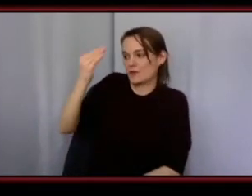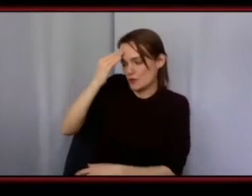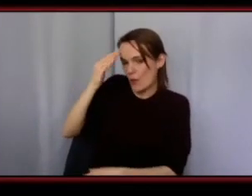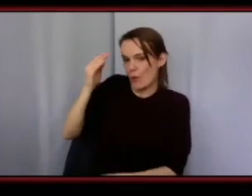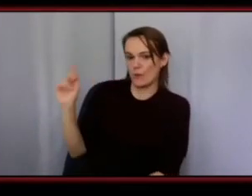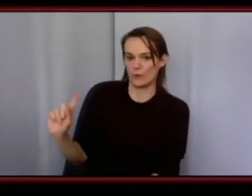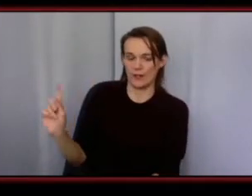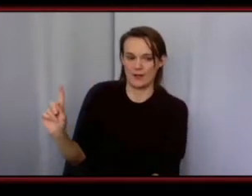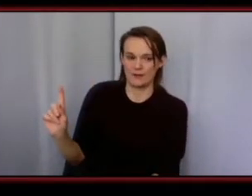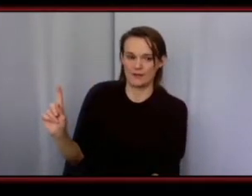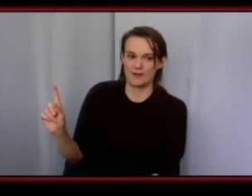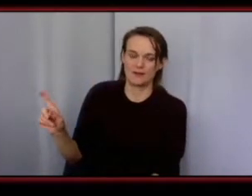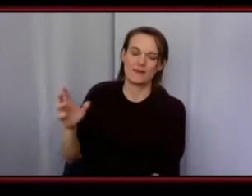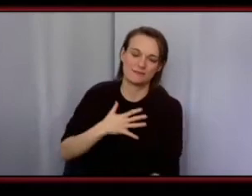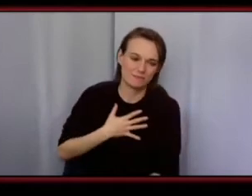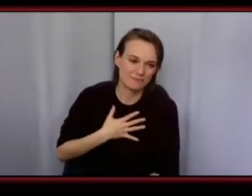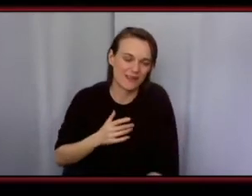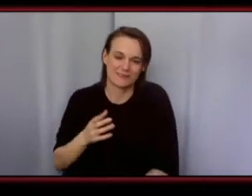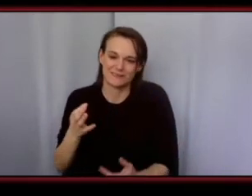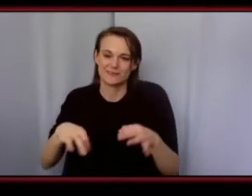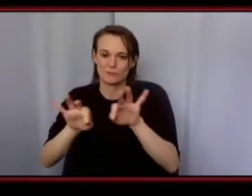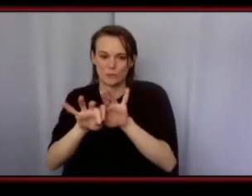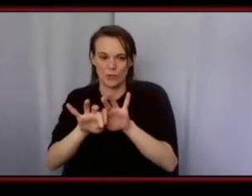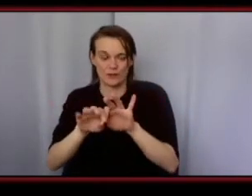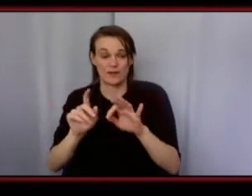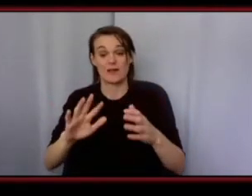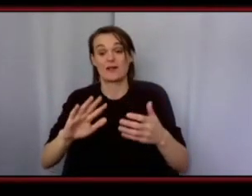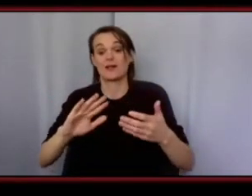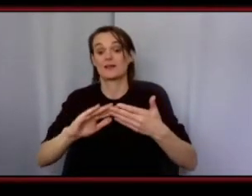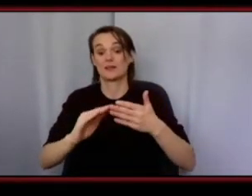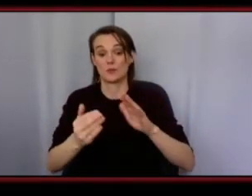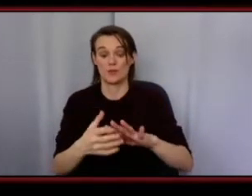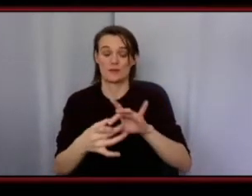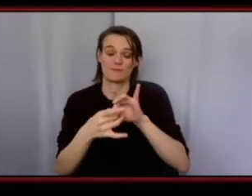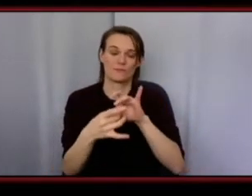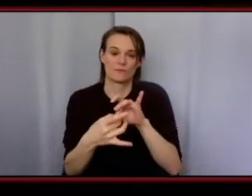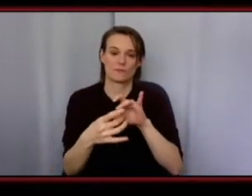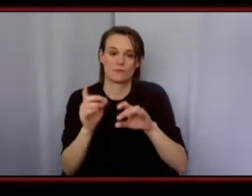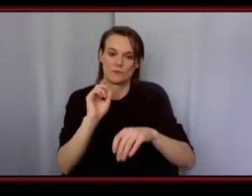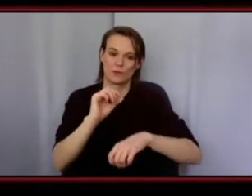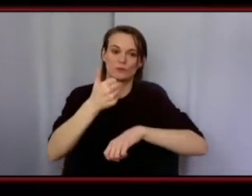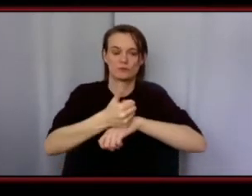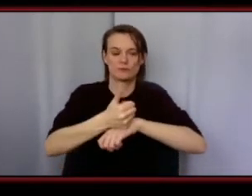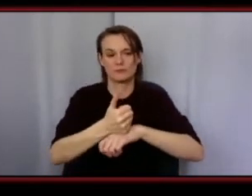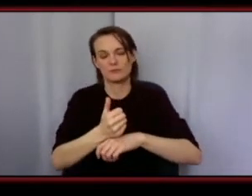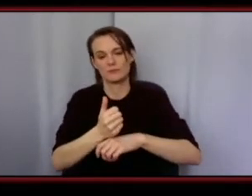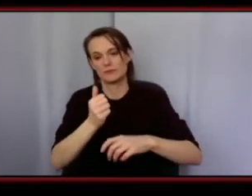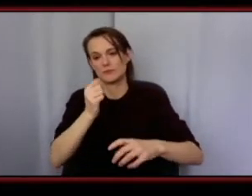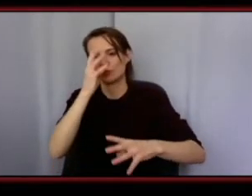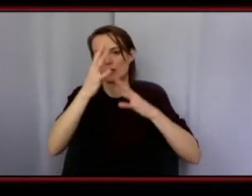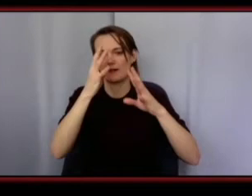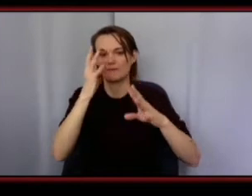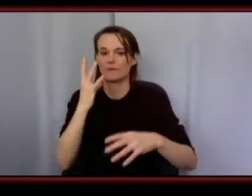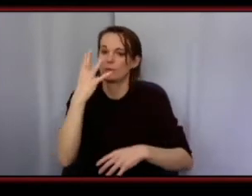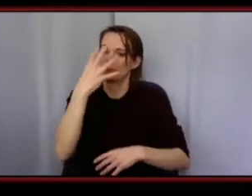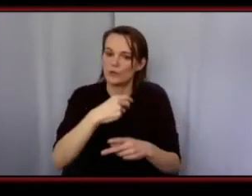and i love working with my community to co-create beautiful products so that inspires me